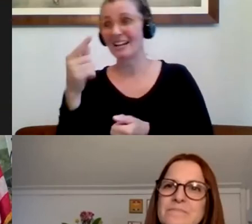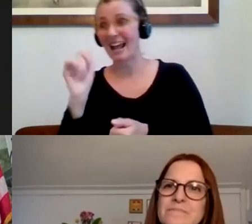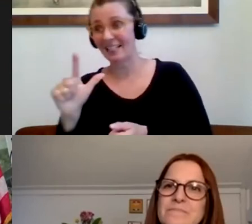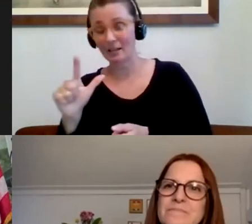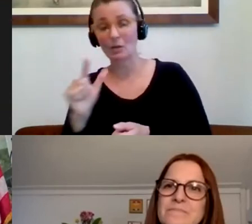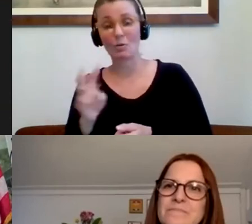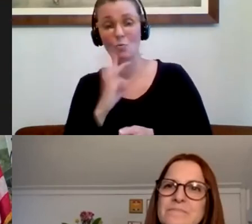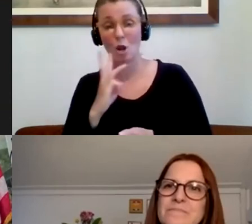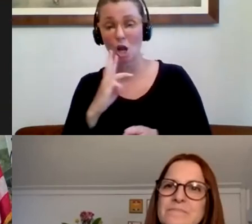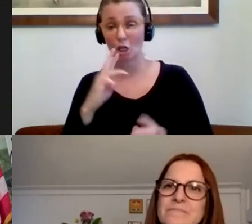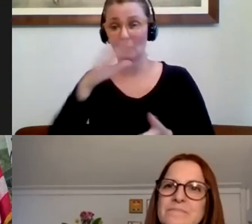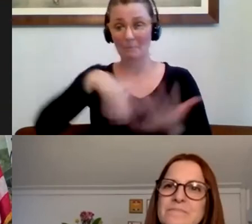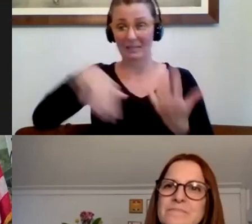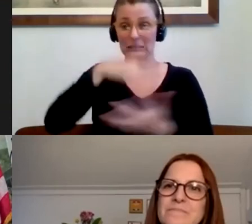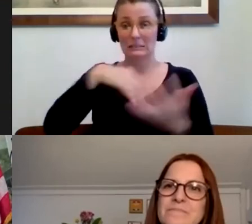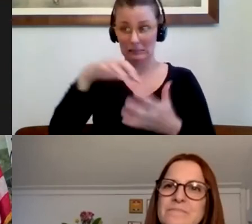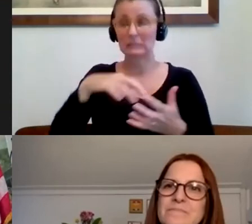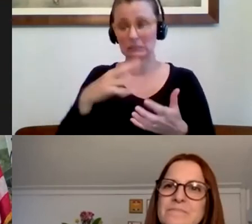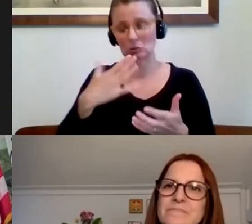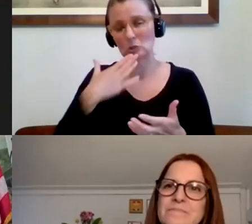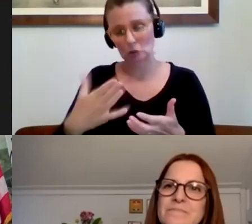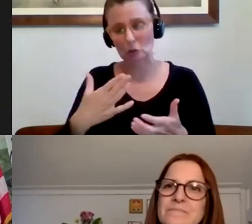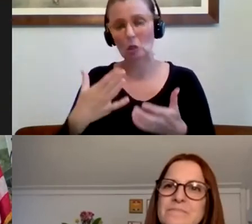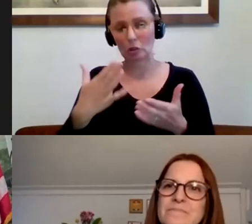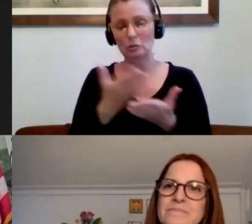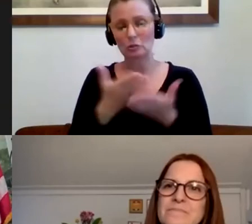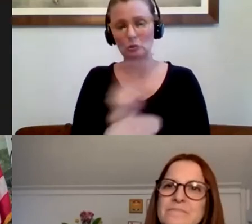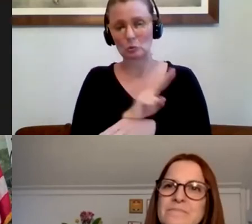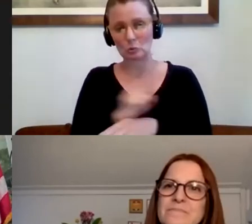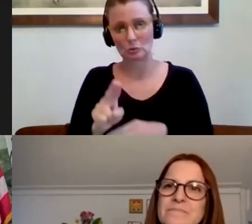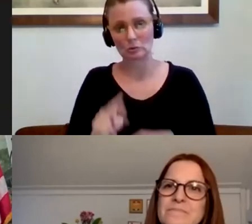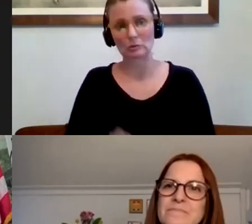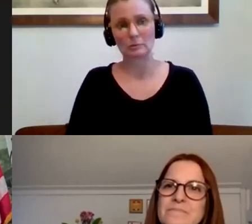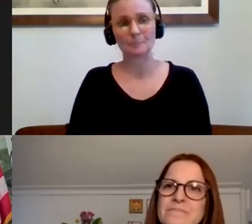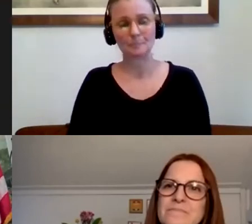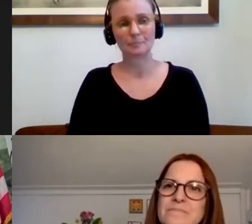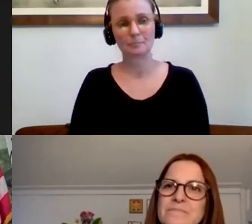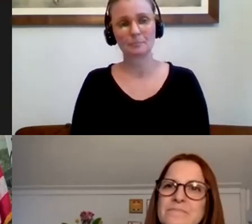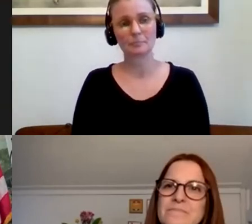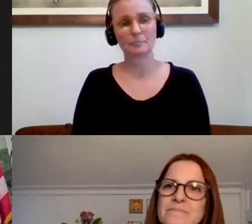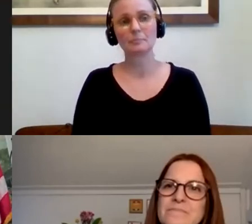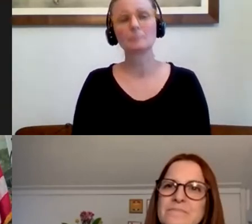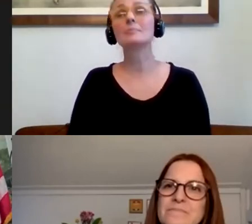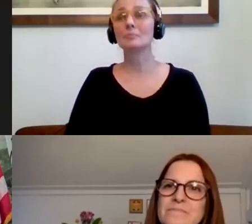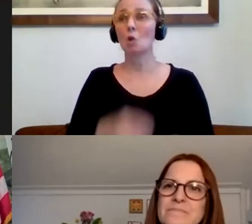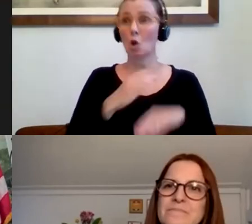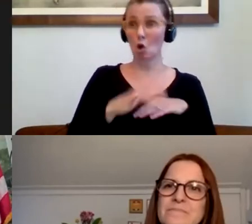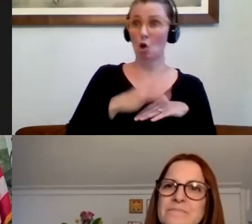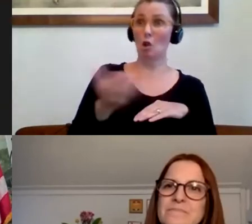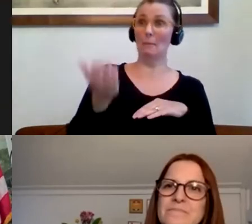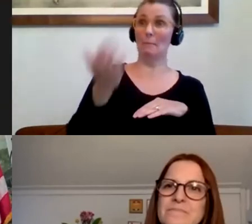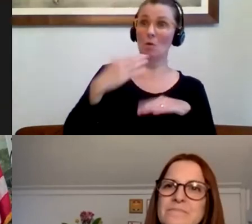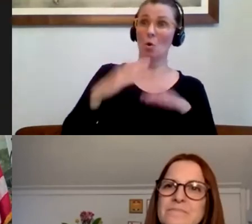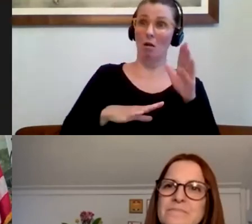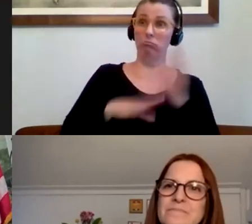did see in the early parts of the whole pandemic that a lot of things we're missing off of the shelves in our stores. They're coming back now.